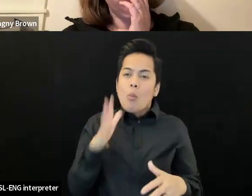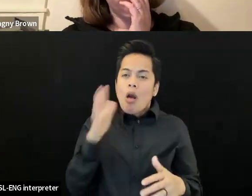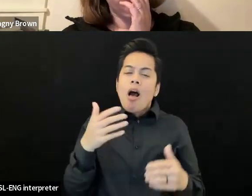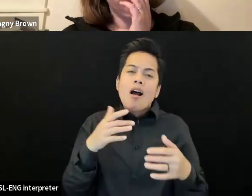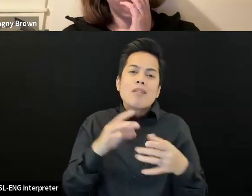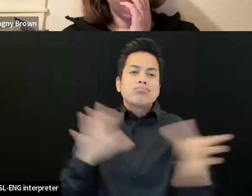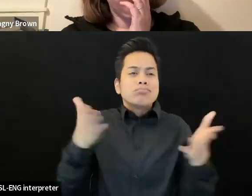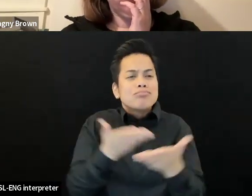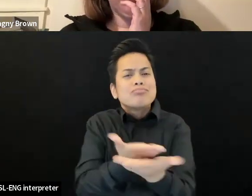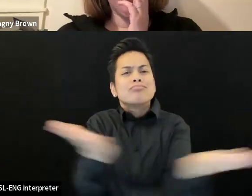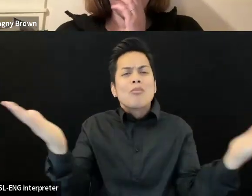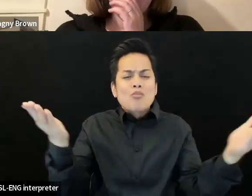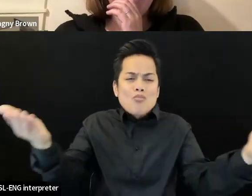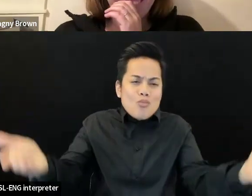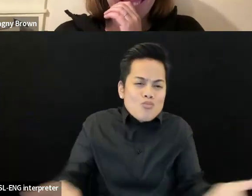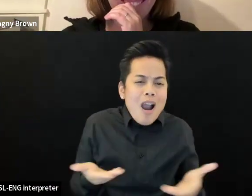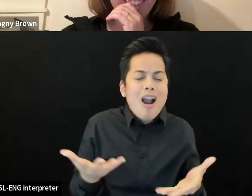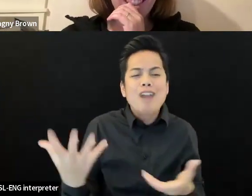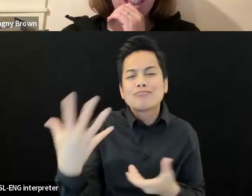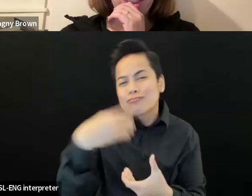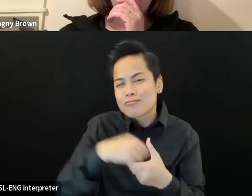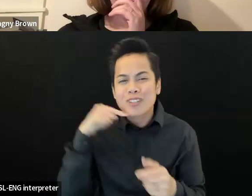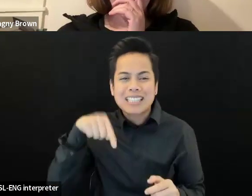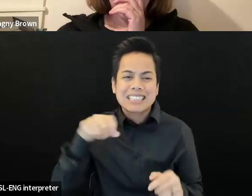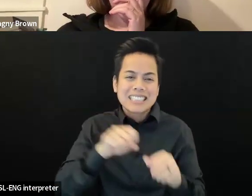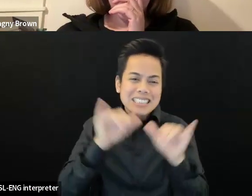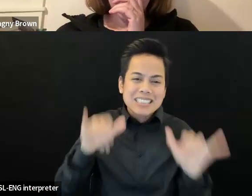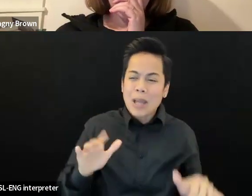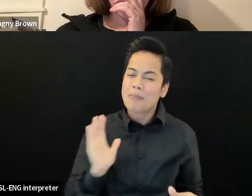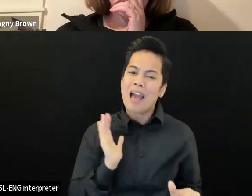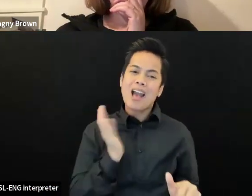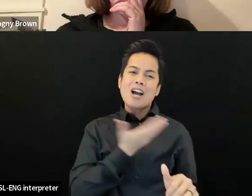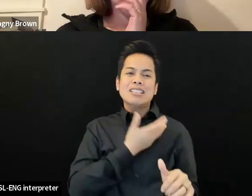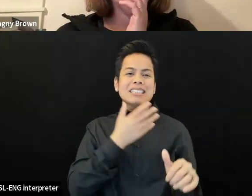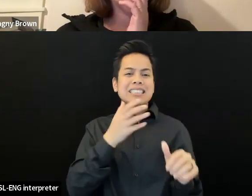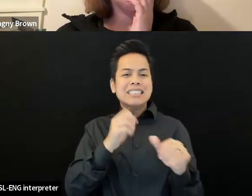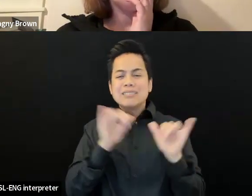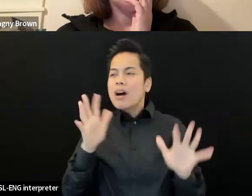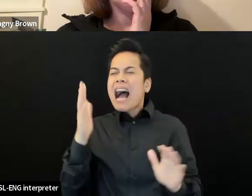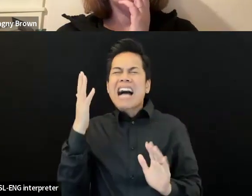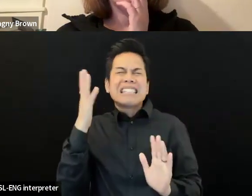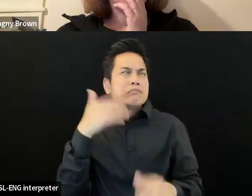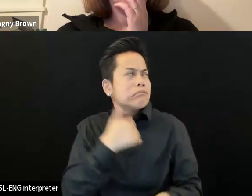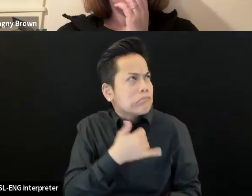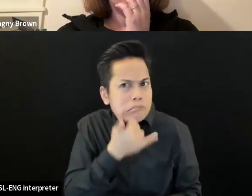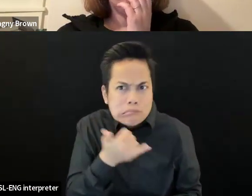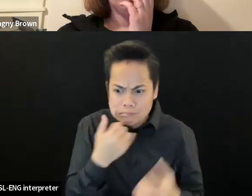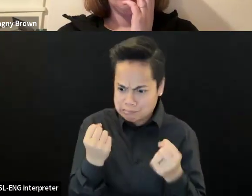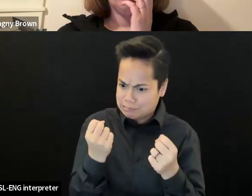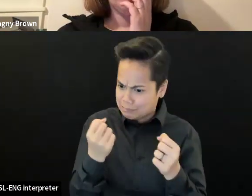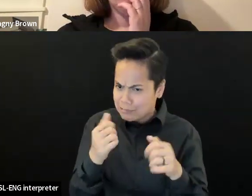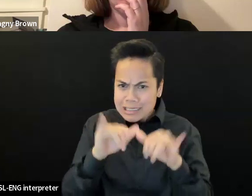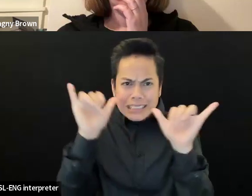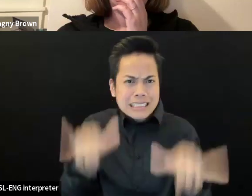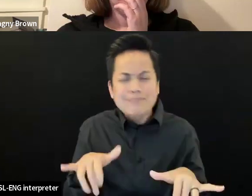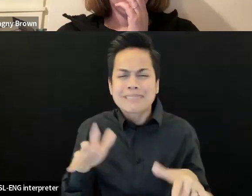Uh, that sounds scary. Hopefully it's not. Um, and it's really a chance to collect that information of what people have